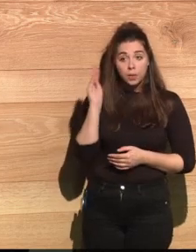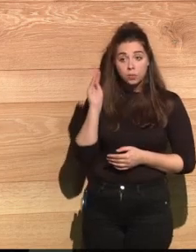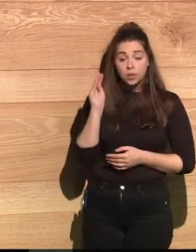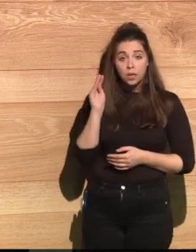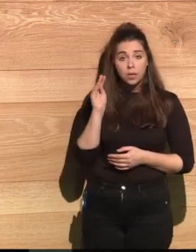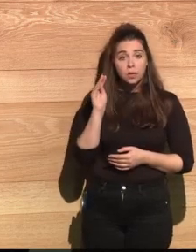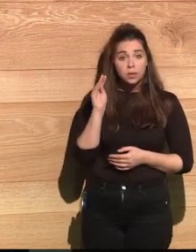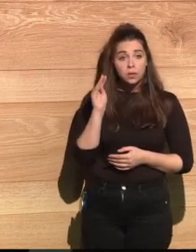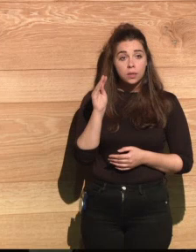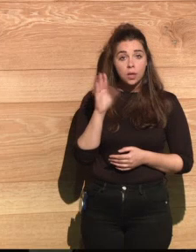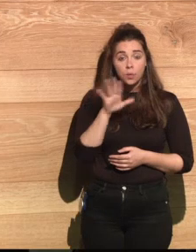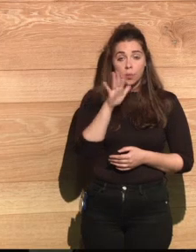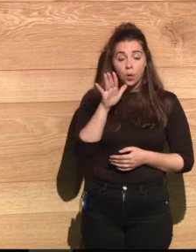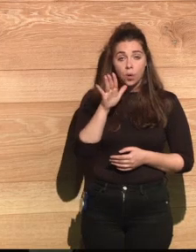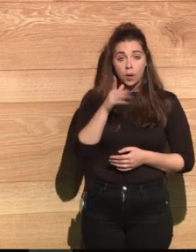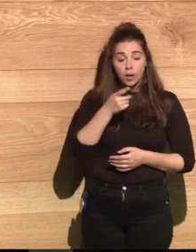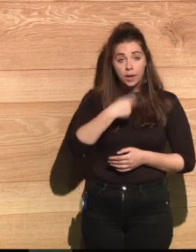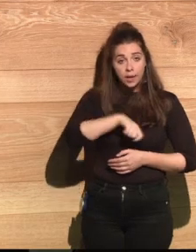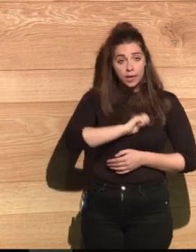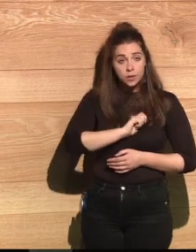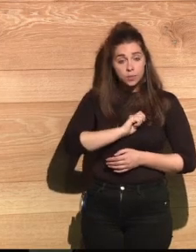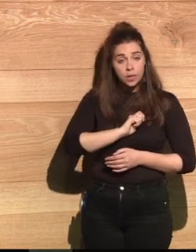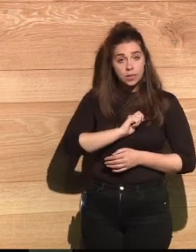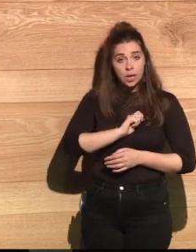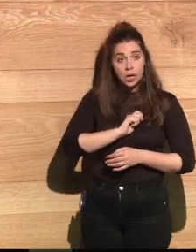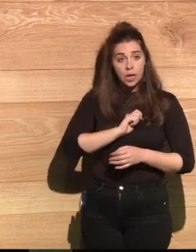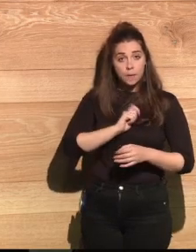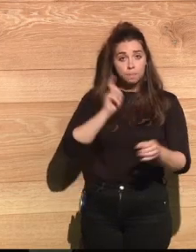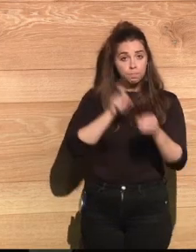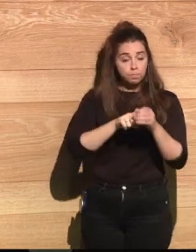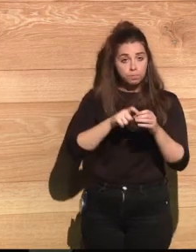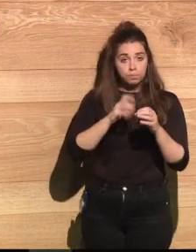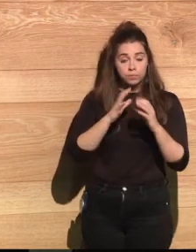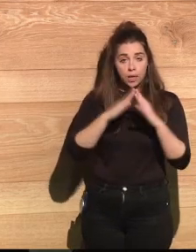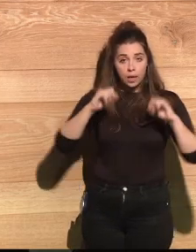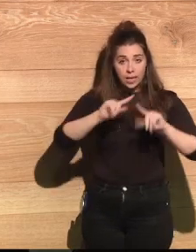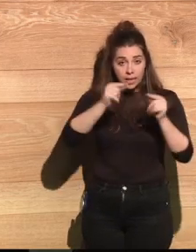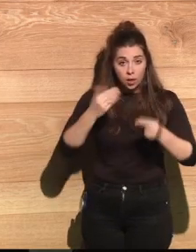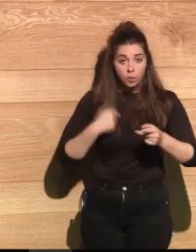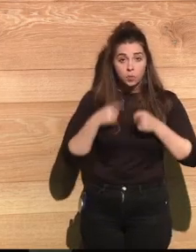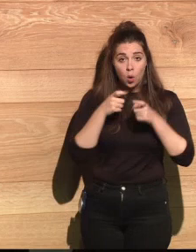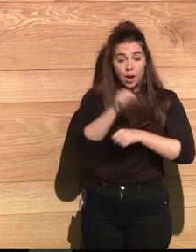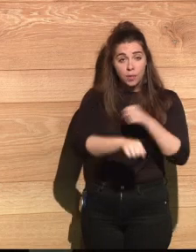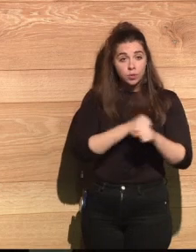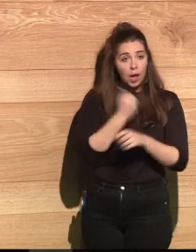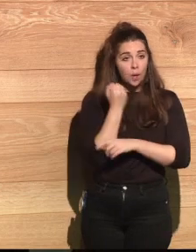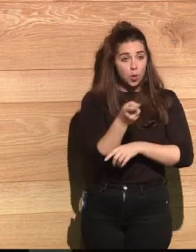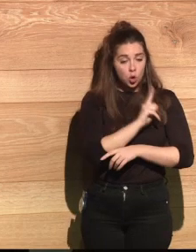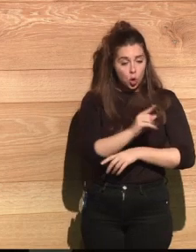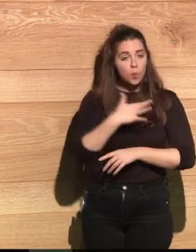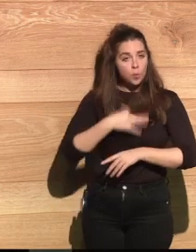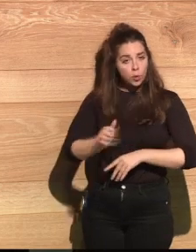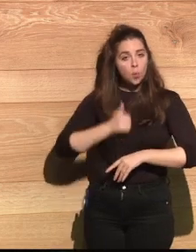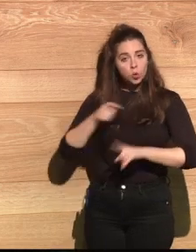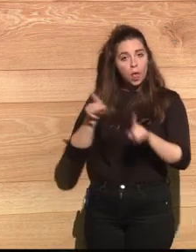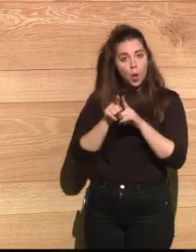Spain has not supported the treaty for the prohibition of nuclear weapons. Have